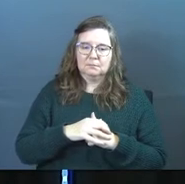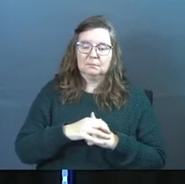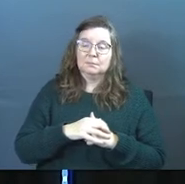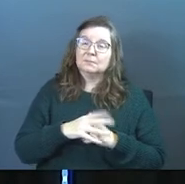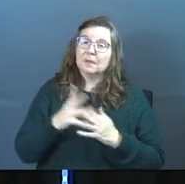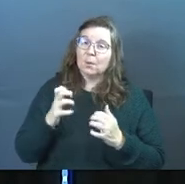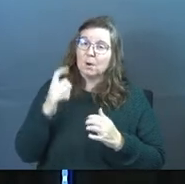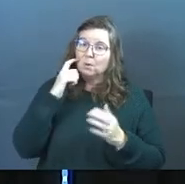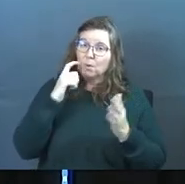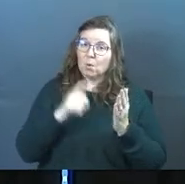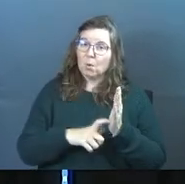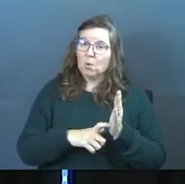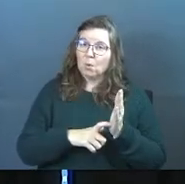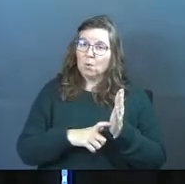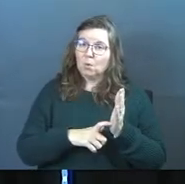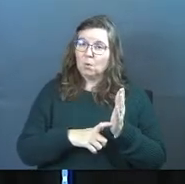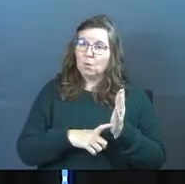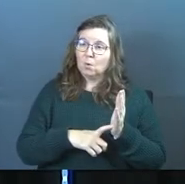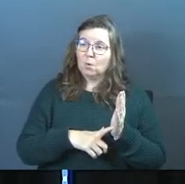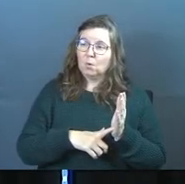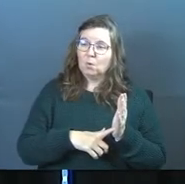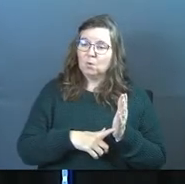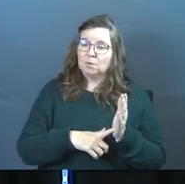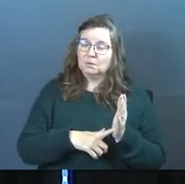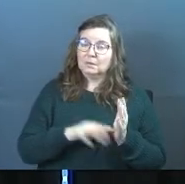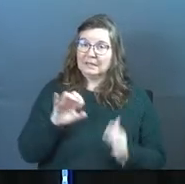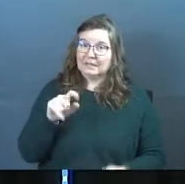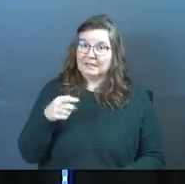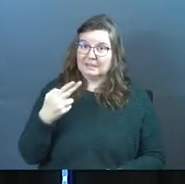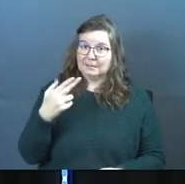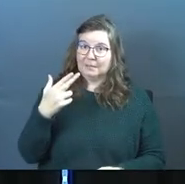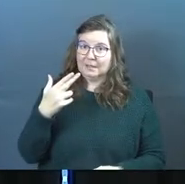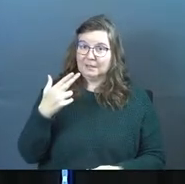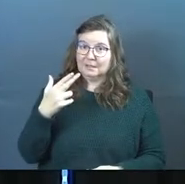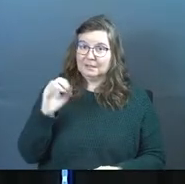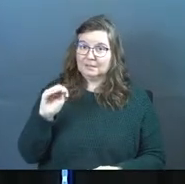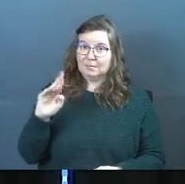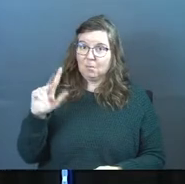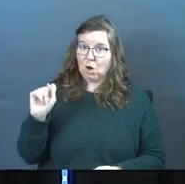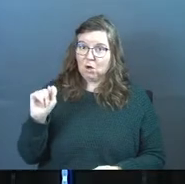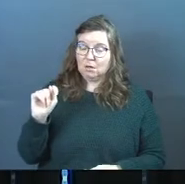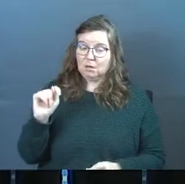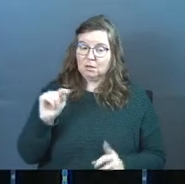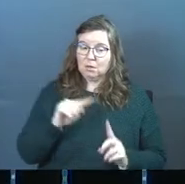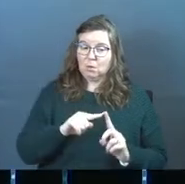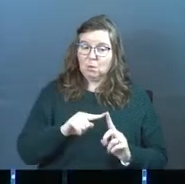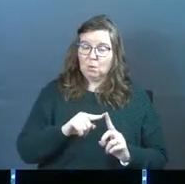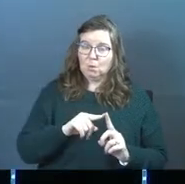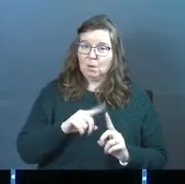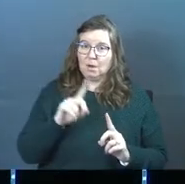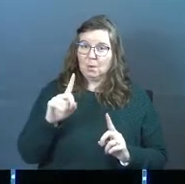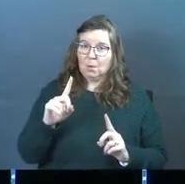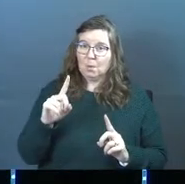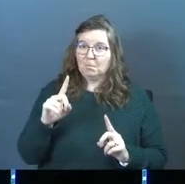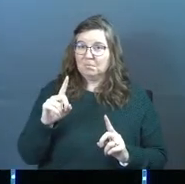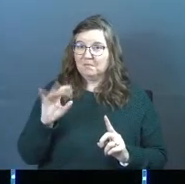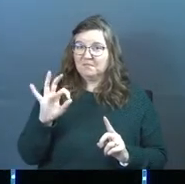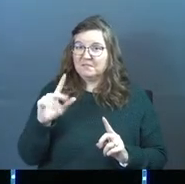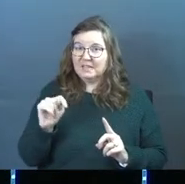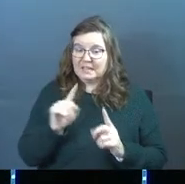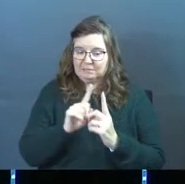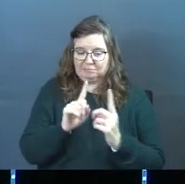But I want you to notice is Elizabeth Smart was feet away from her rescuer.